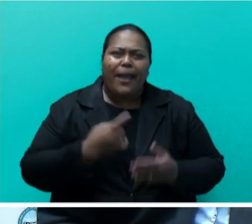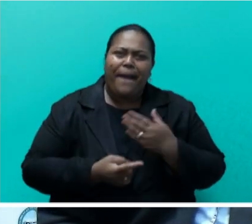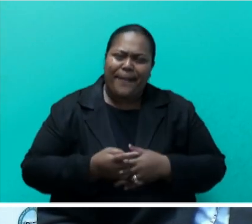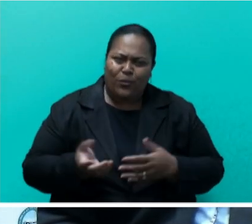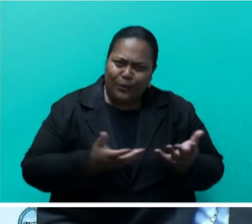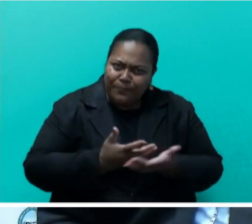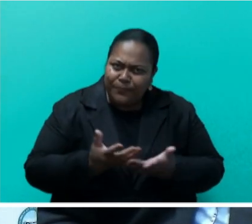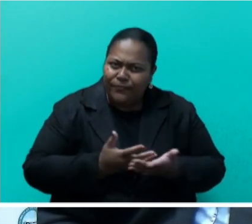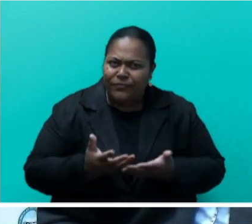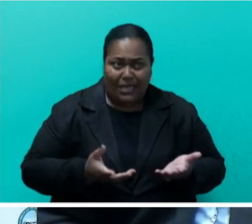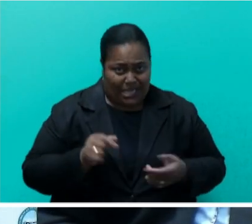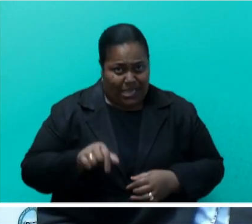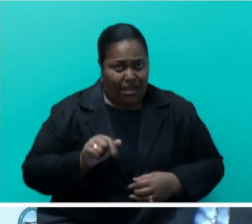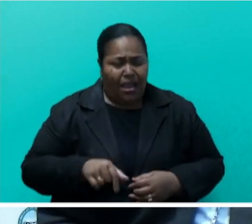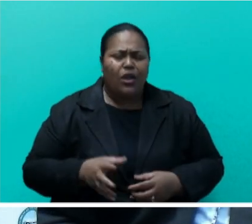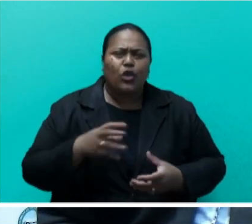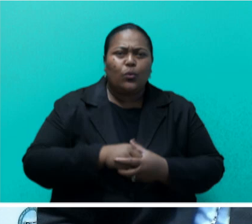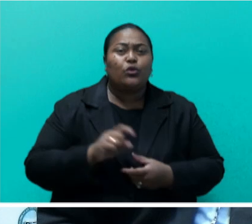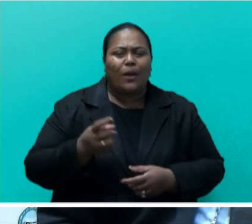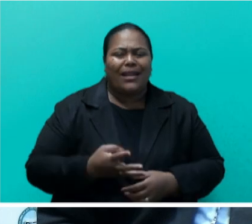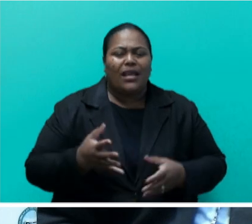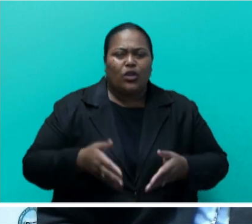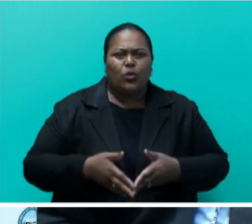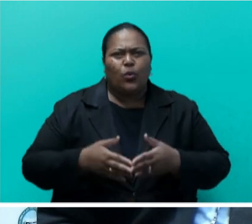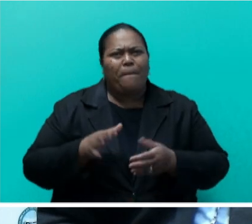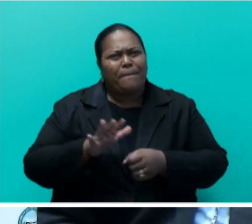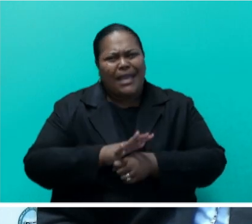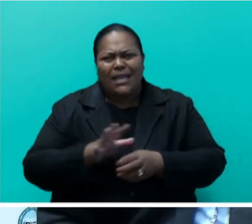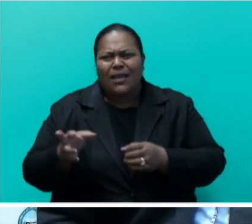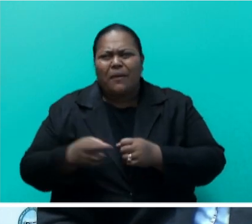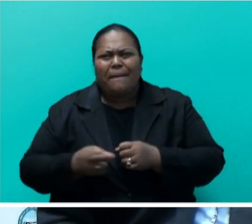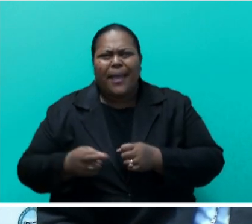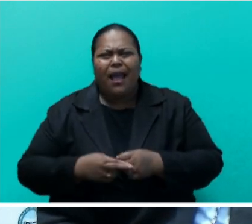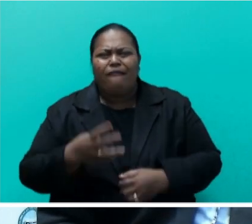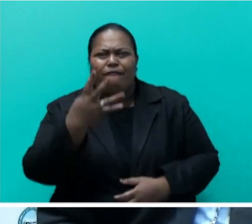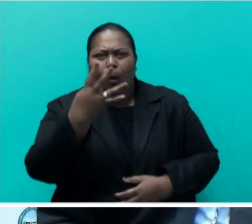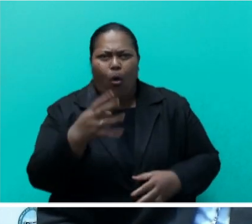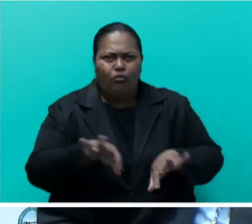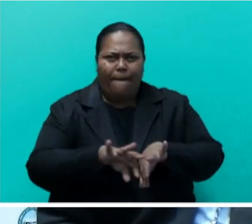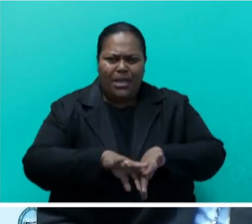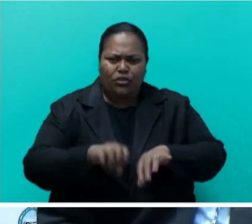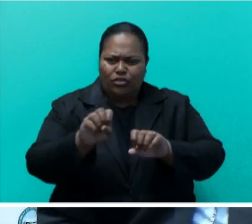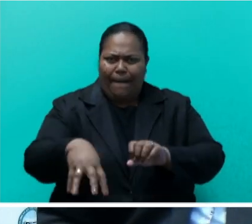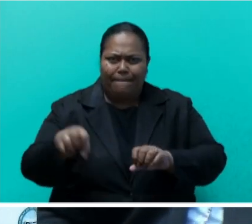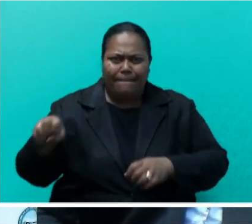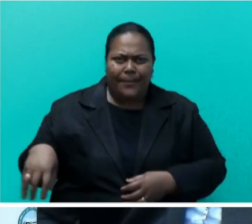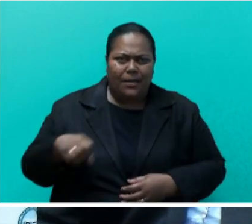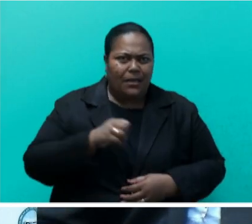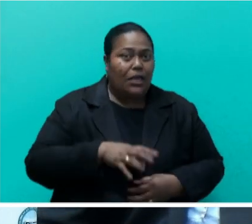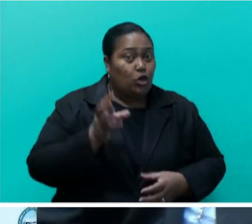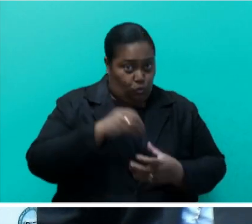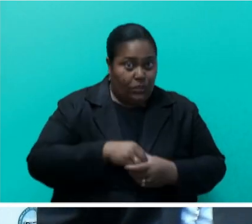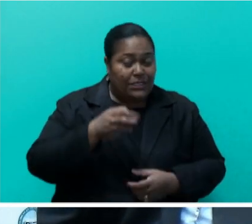the rehabilitations of four dump sites, which also includes Singataka, and the facilitation of an